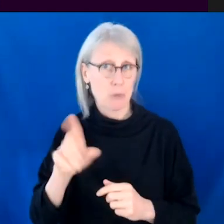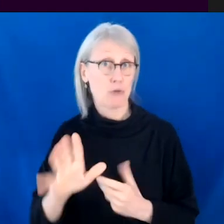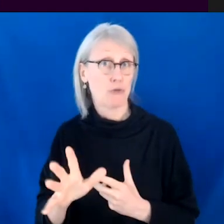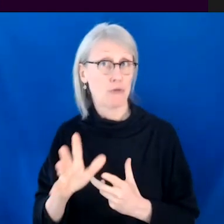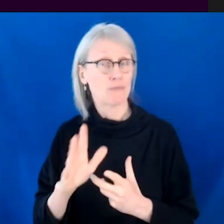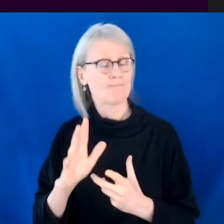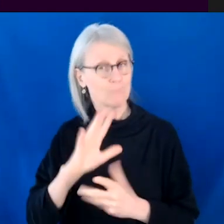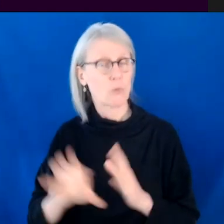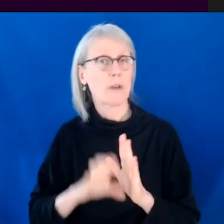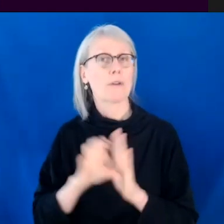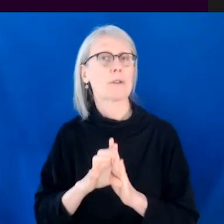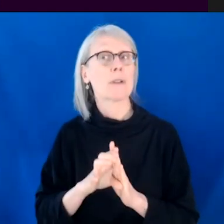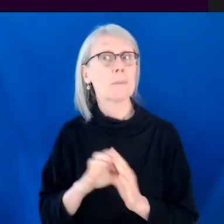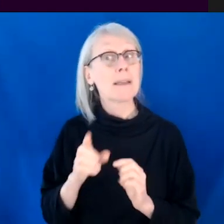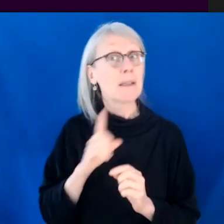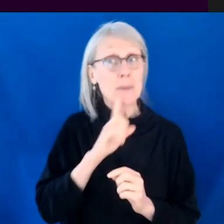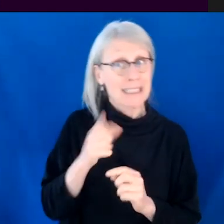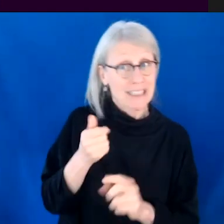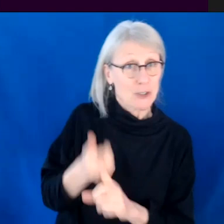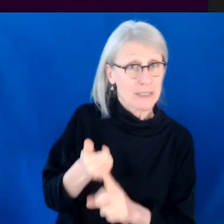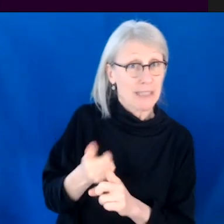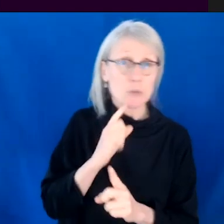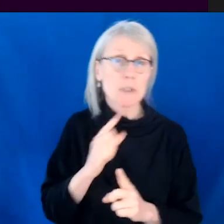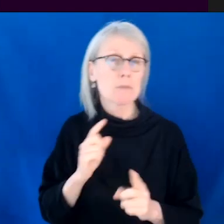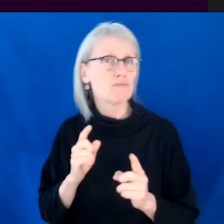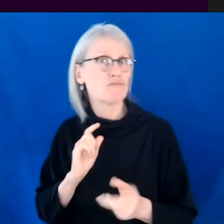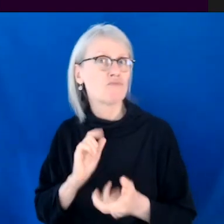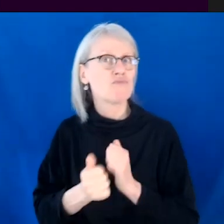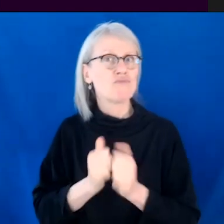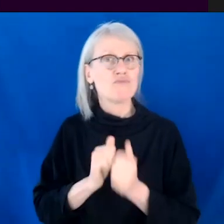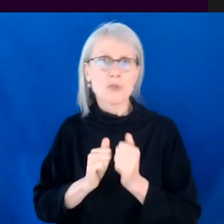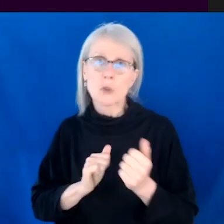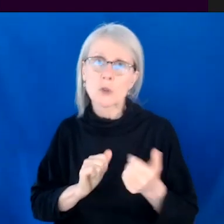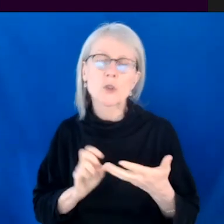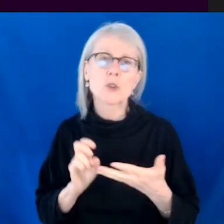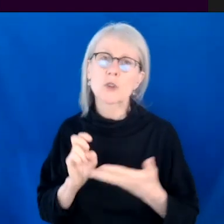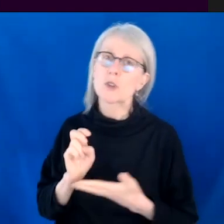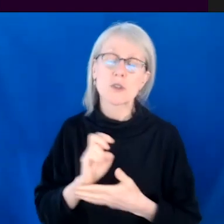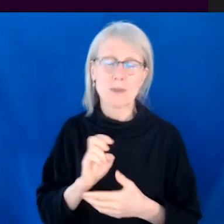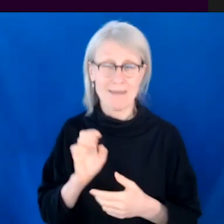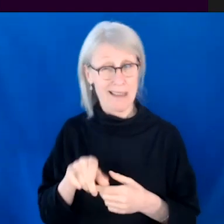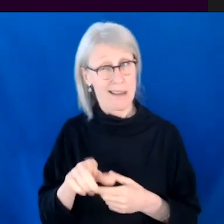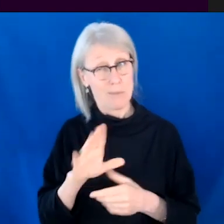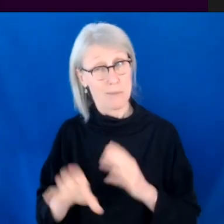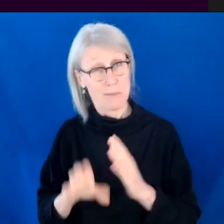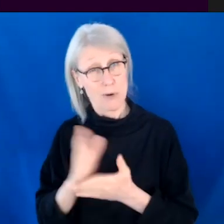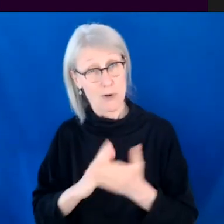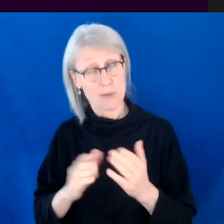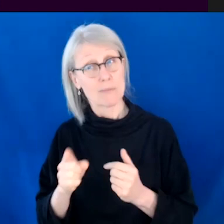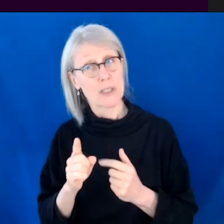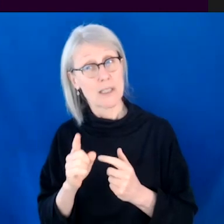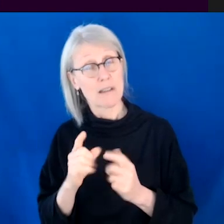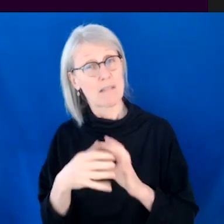because she herself was very ambitious. And I, so I really related to that in her. I